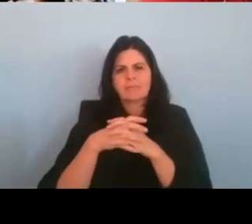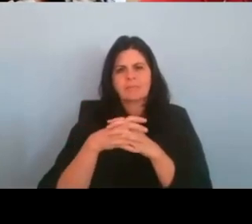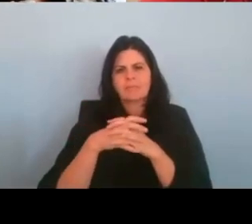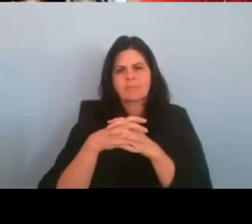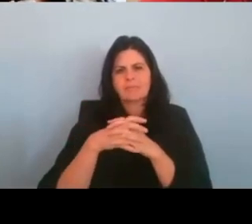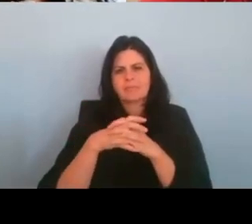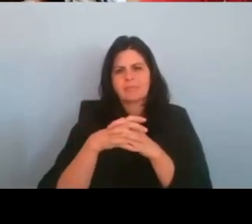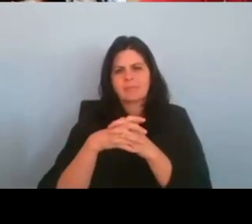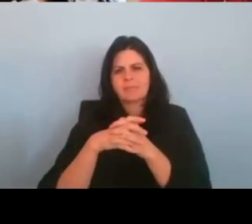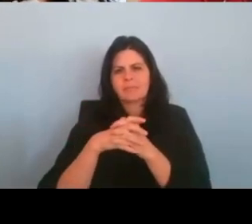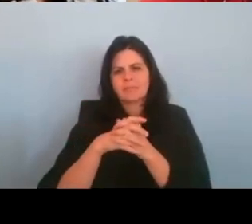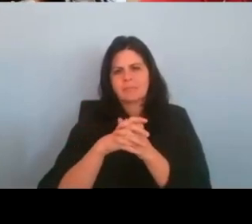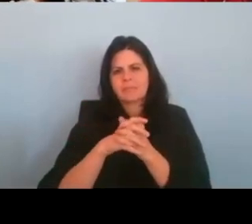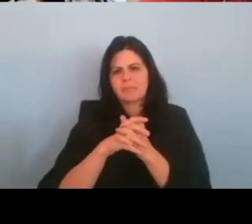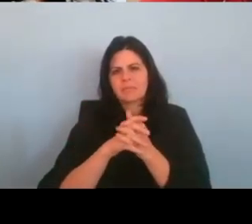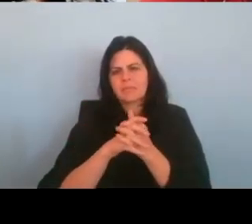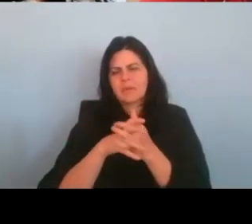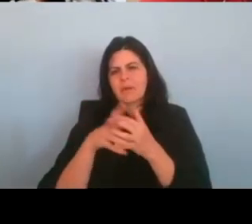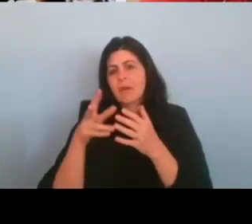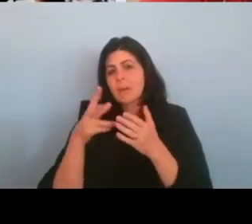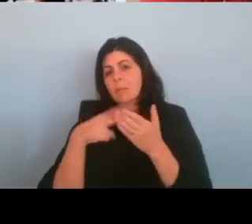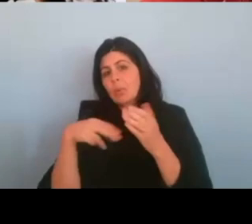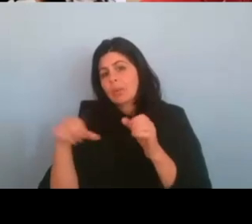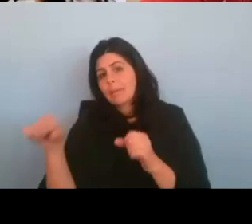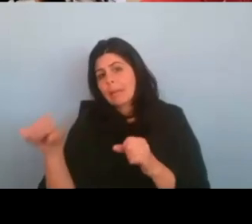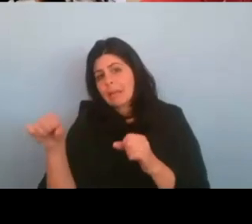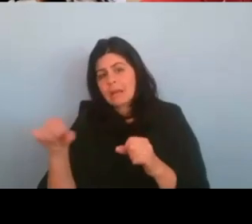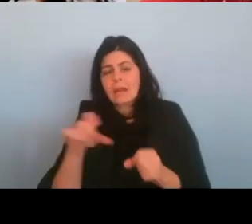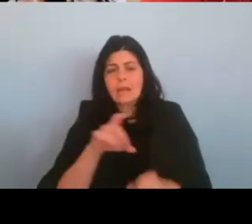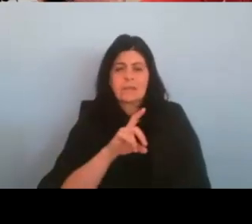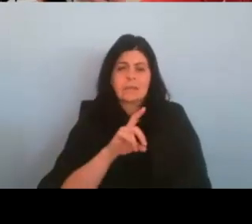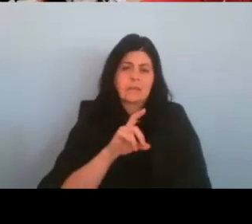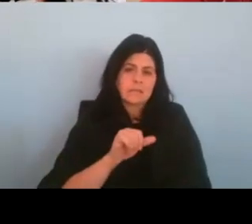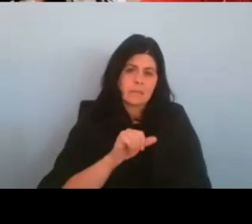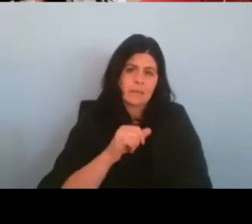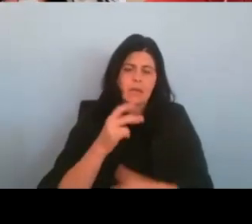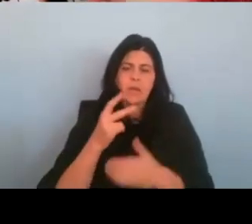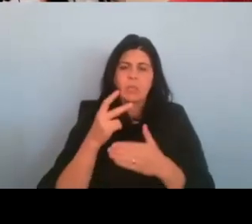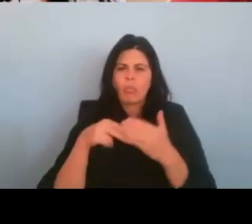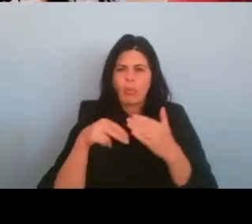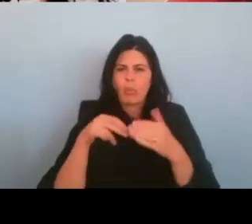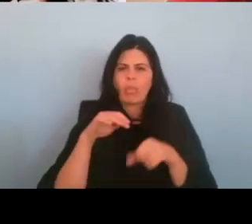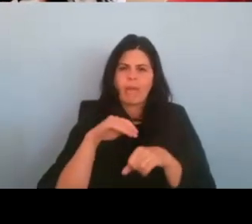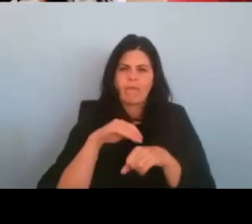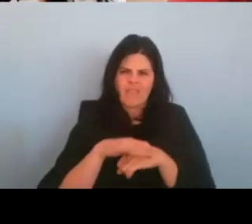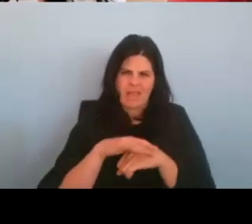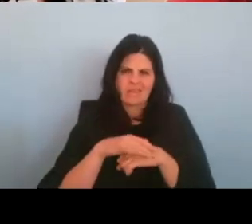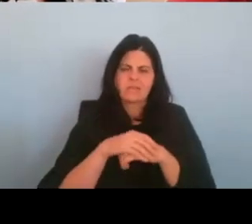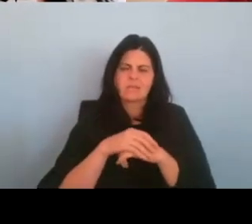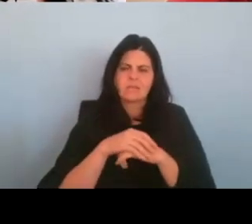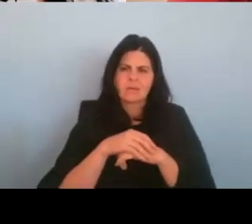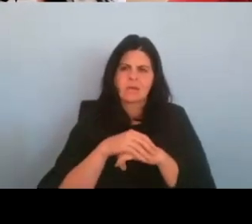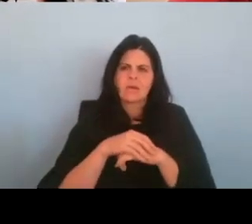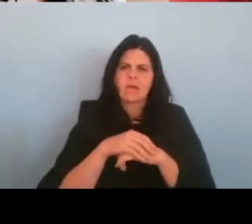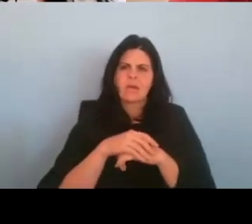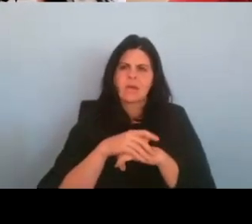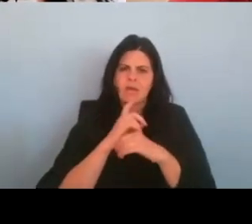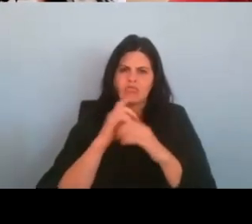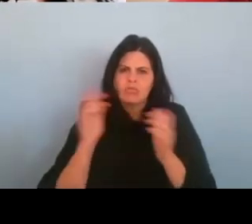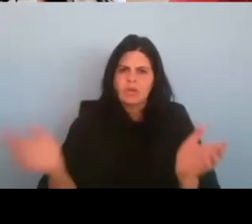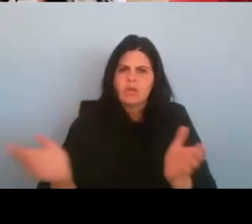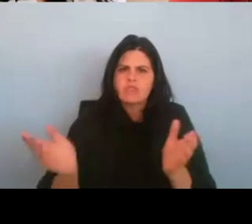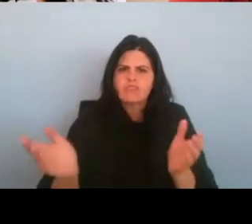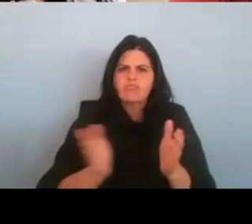how both ability and disability affect them and how it, it drives them and animates who they are. Um,